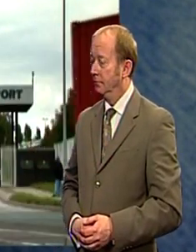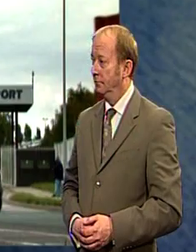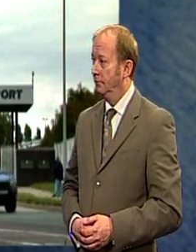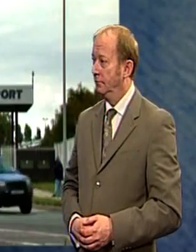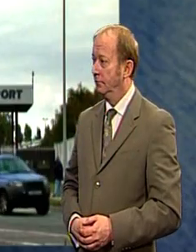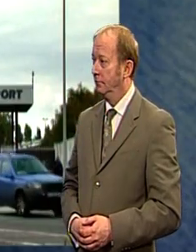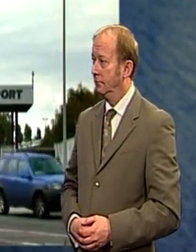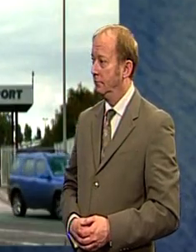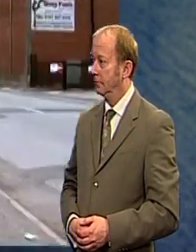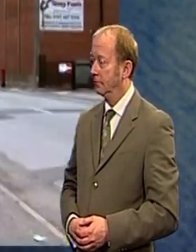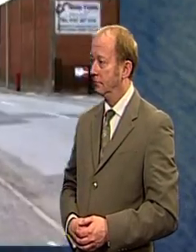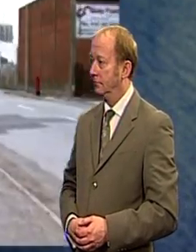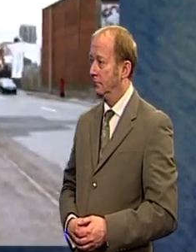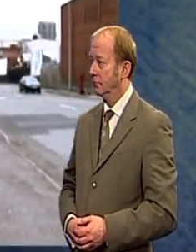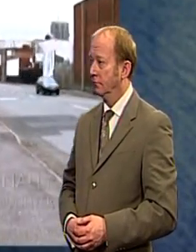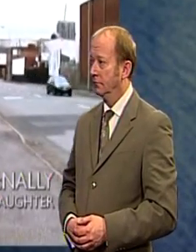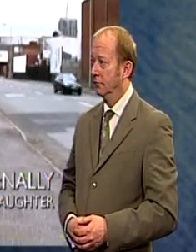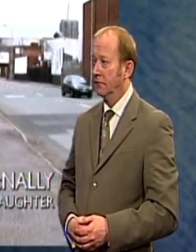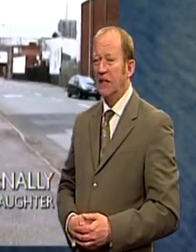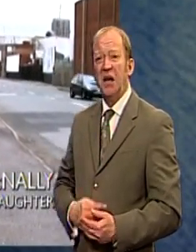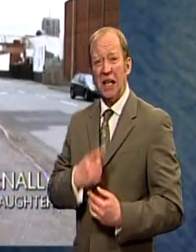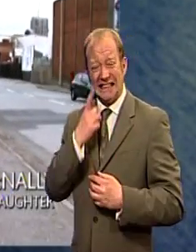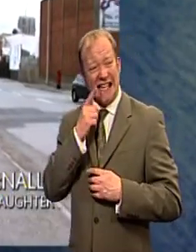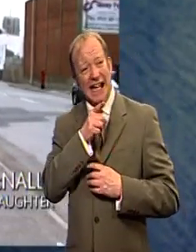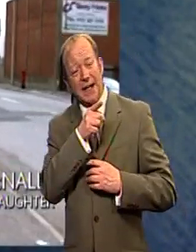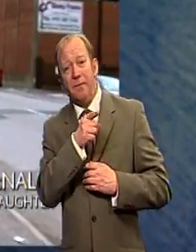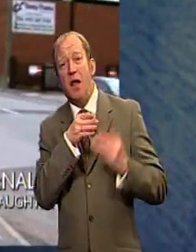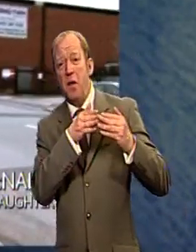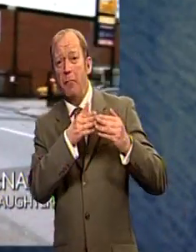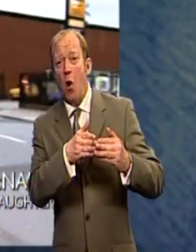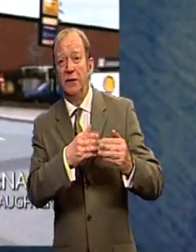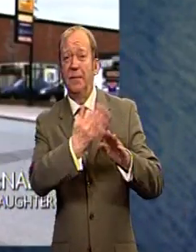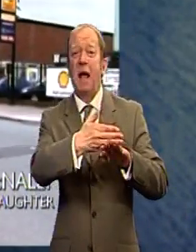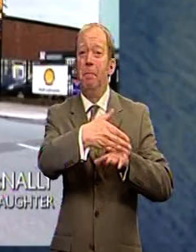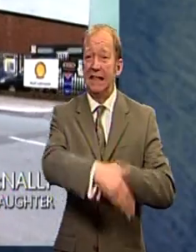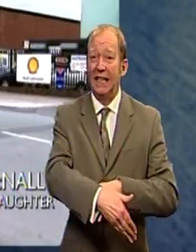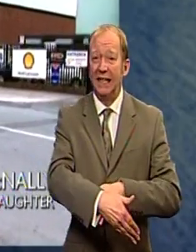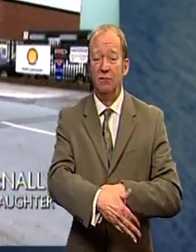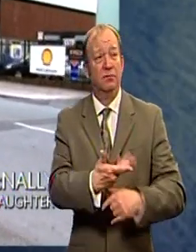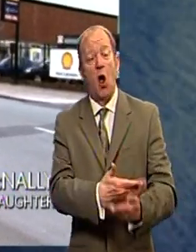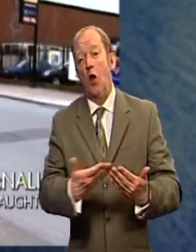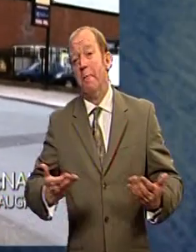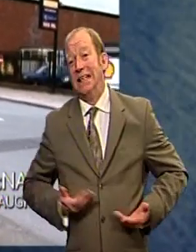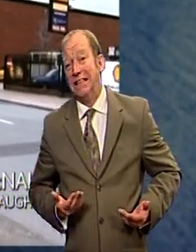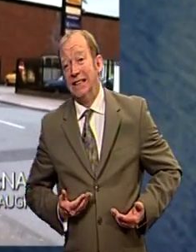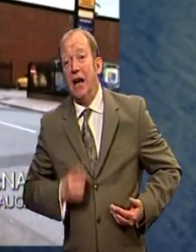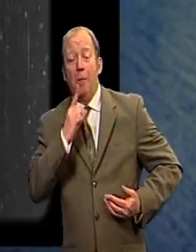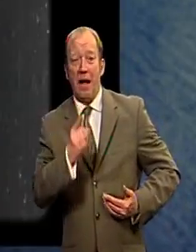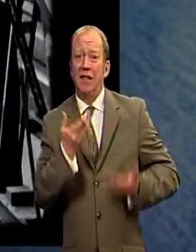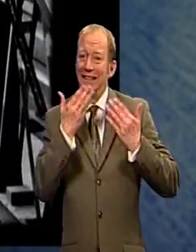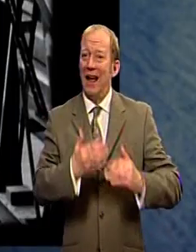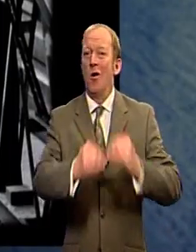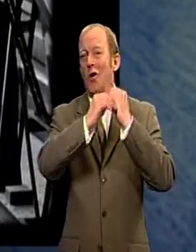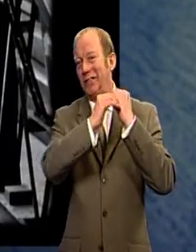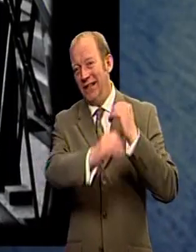Well, you can see it. The port is still busy. The port's still doing a lot of business, but it's containers now.